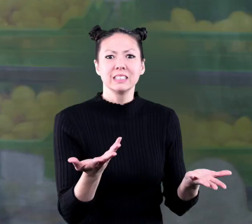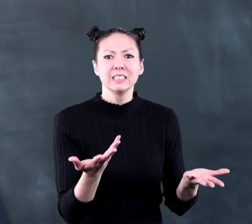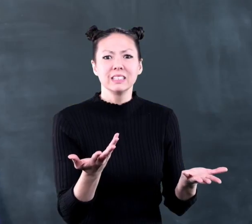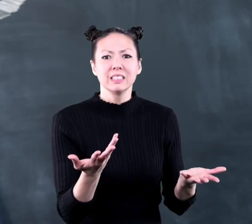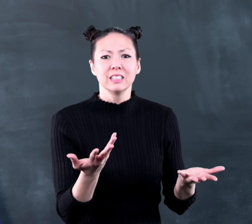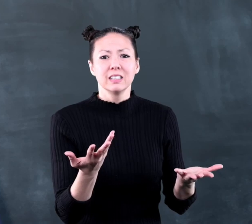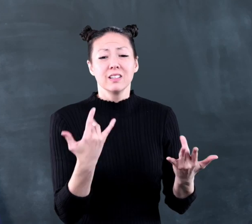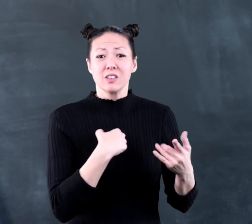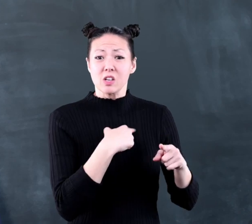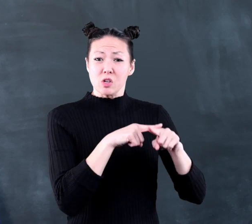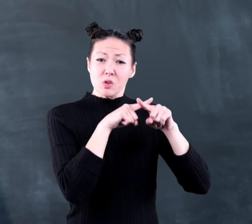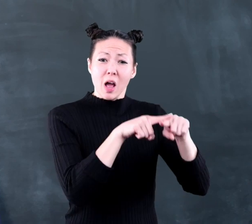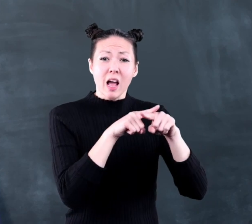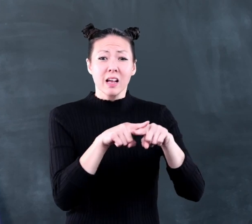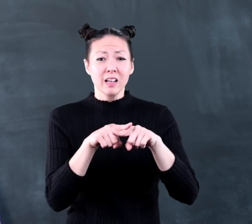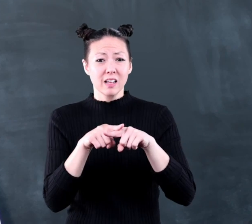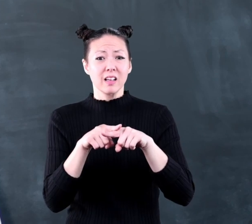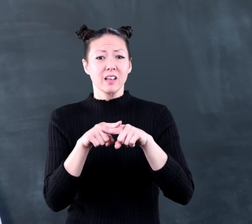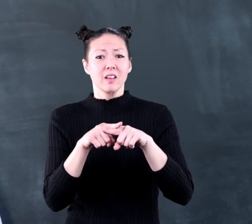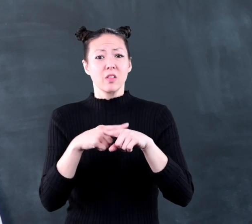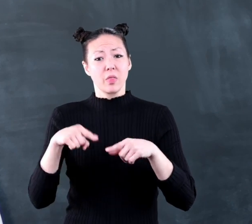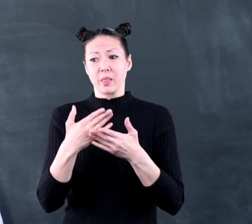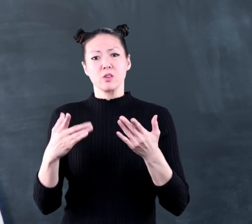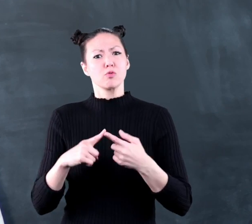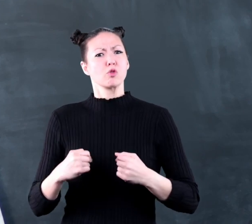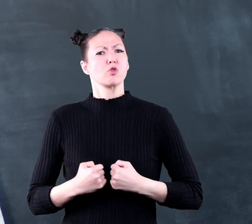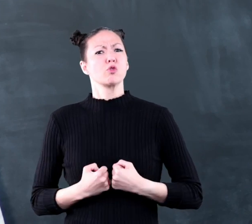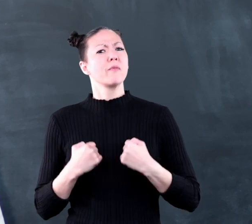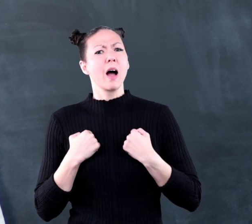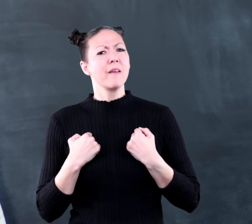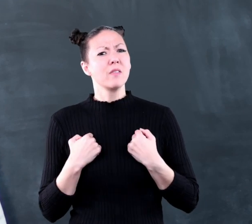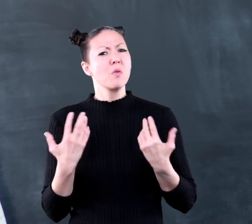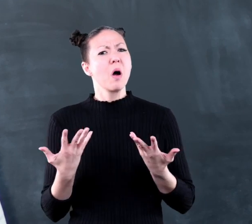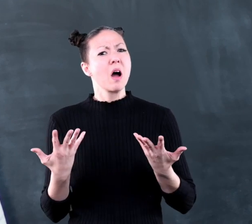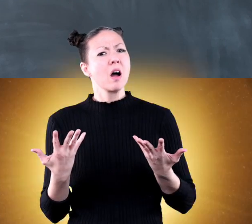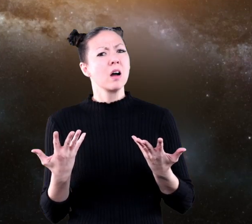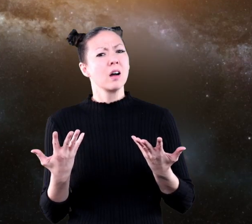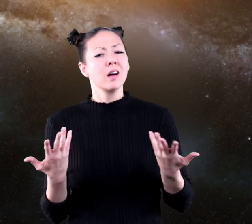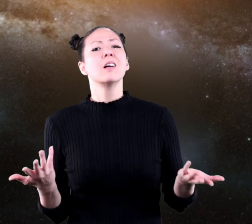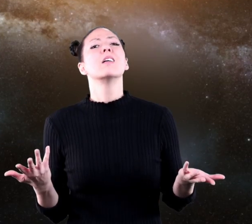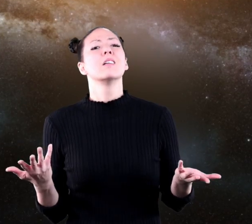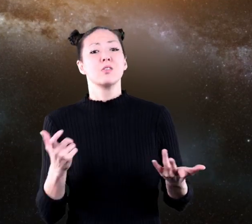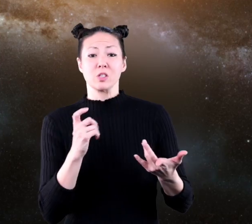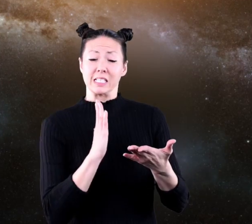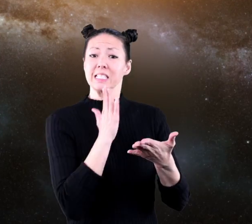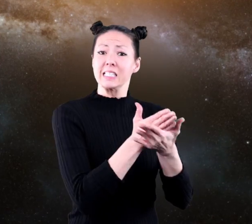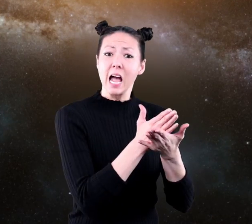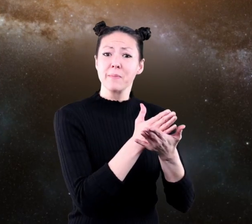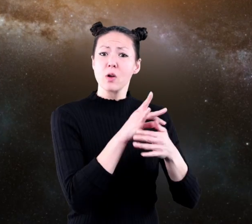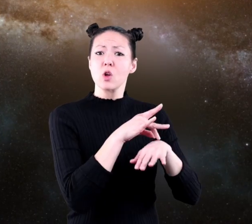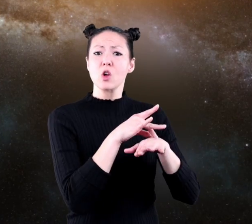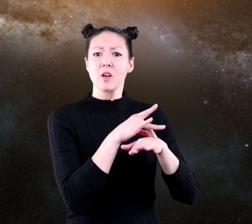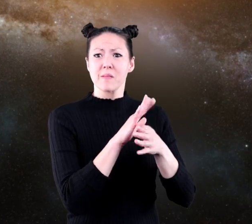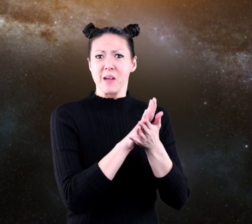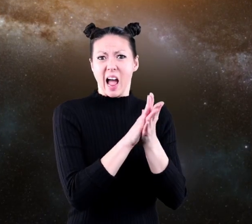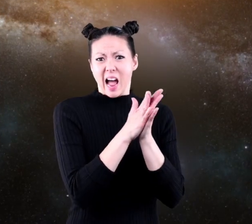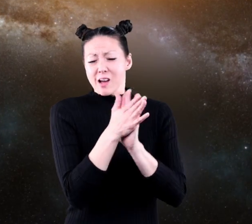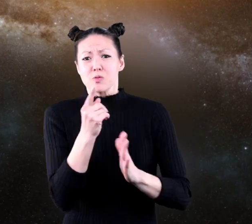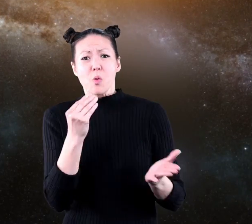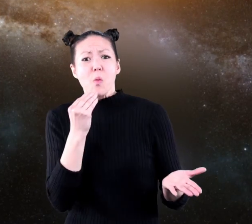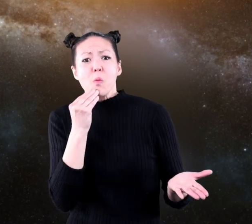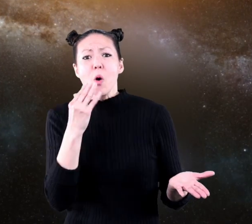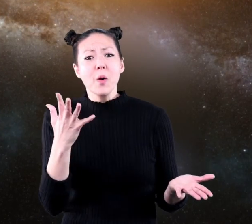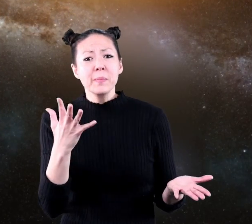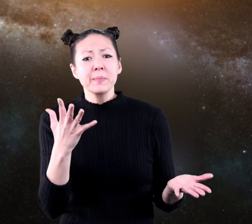So what can we do if we rely on those things to survive? But we also want to stop the Earth from getting too